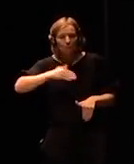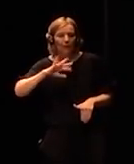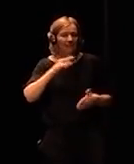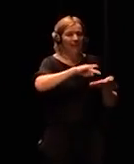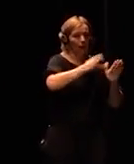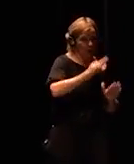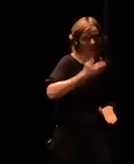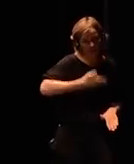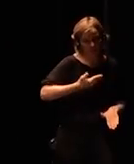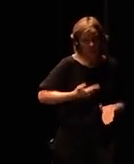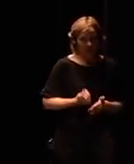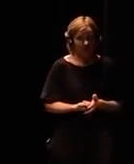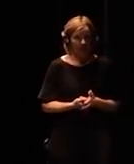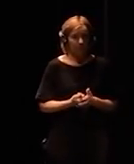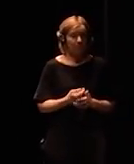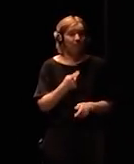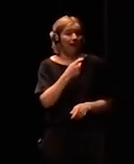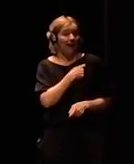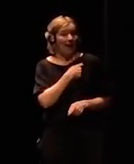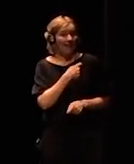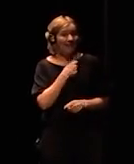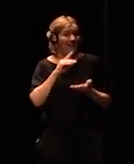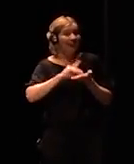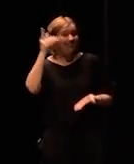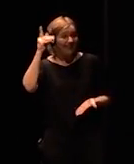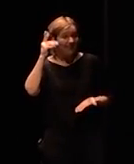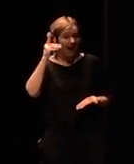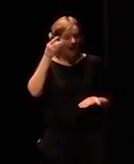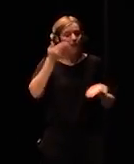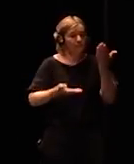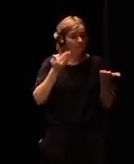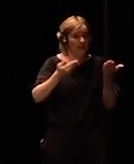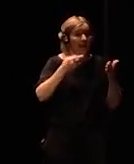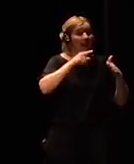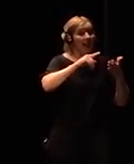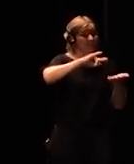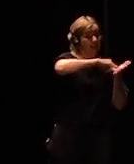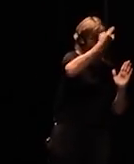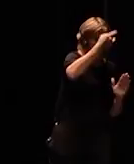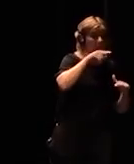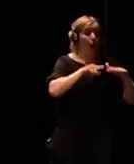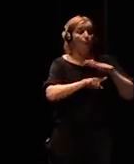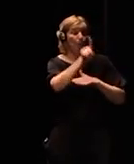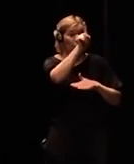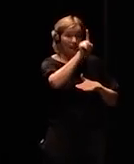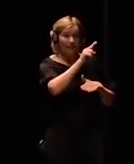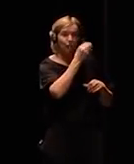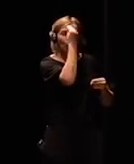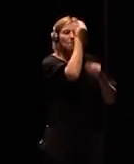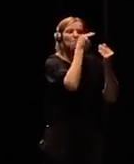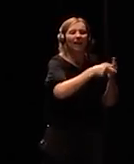whatever technology things we can do and what is the right thing to do and basically putting humanity first.